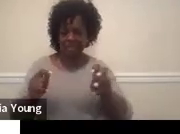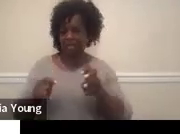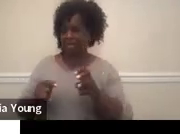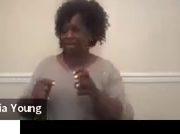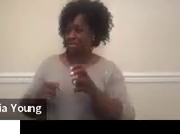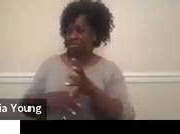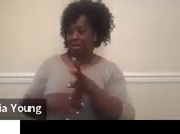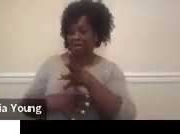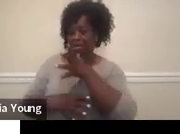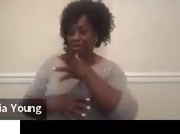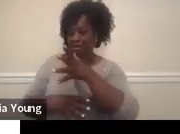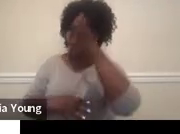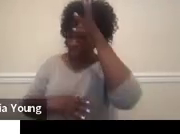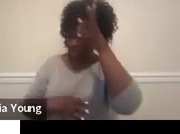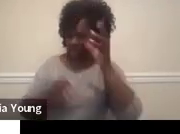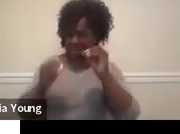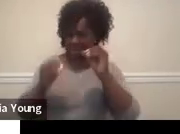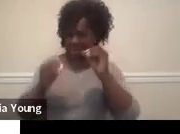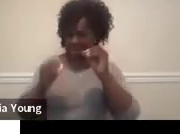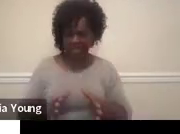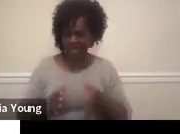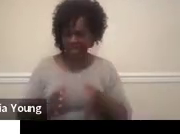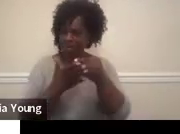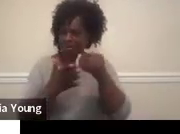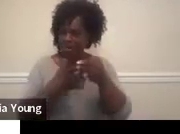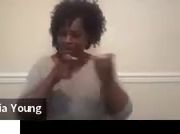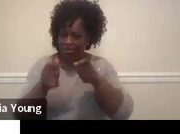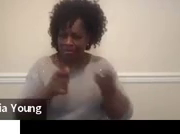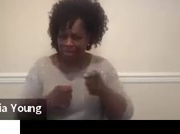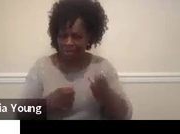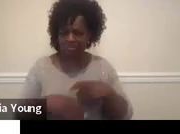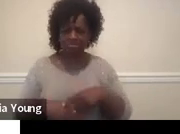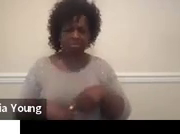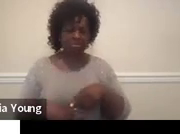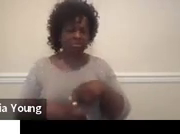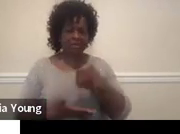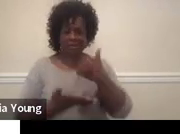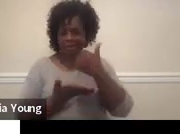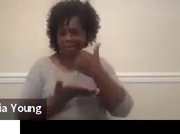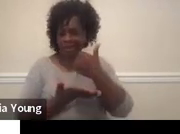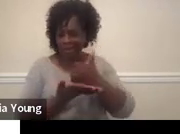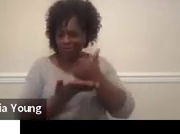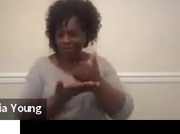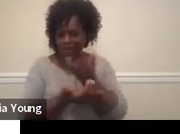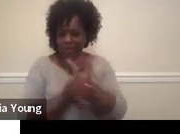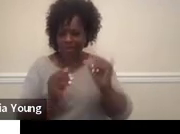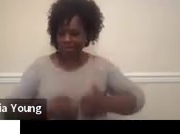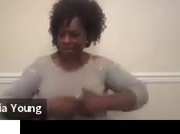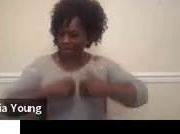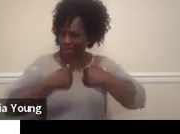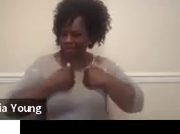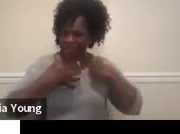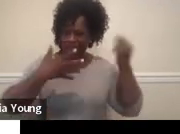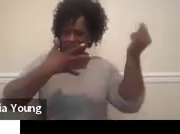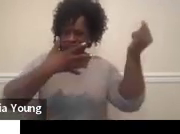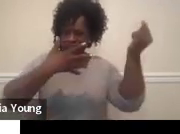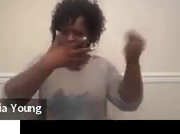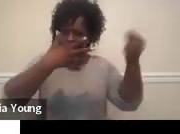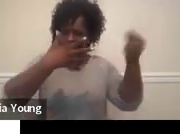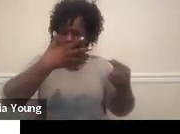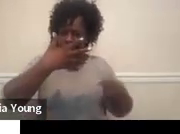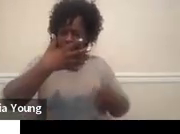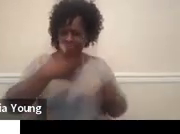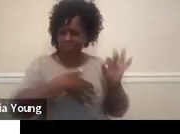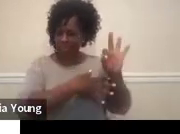that addresses money management, health, independent living, et cetera. So it tells you, so if I